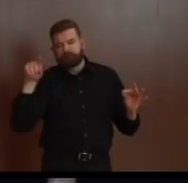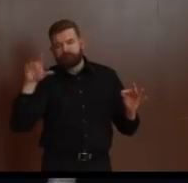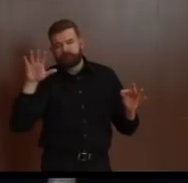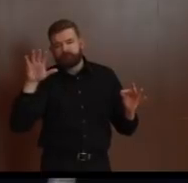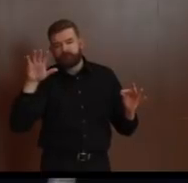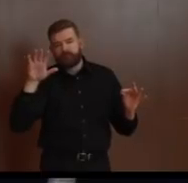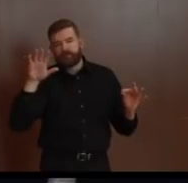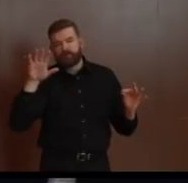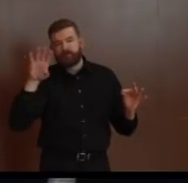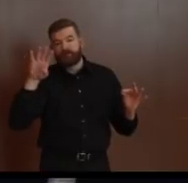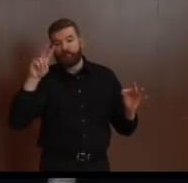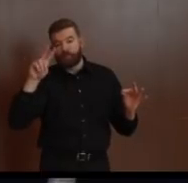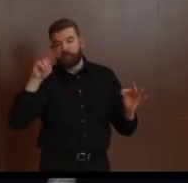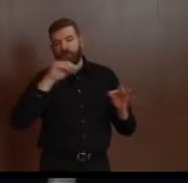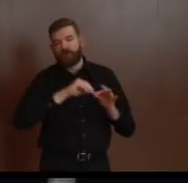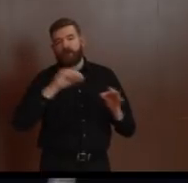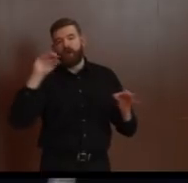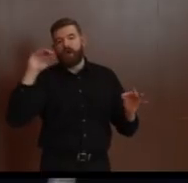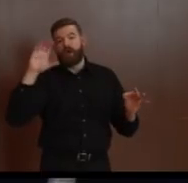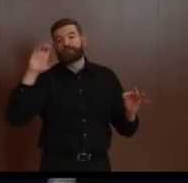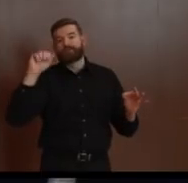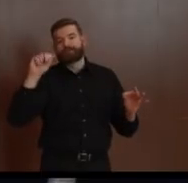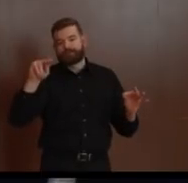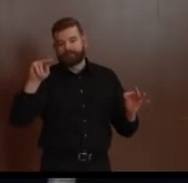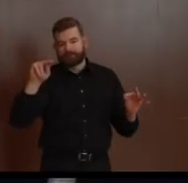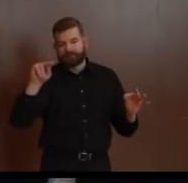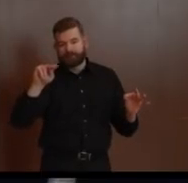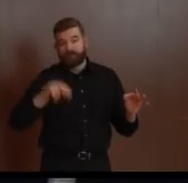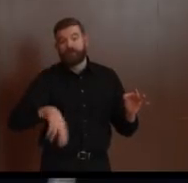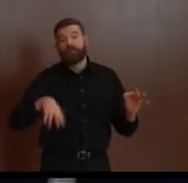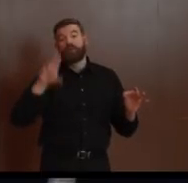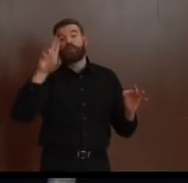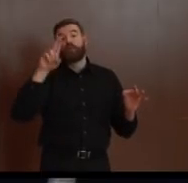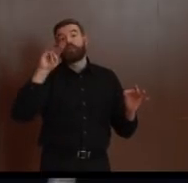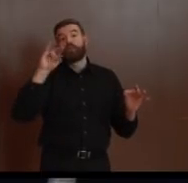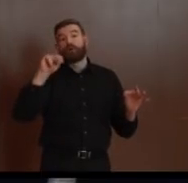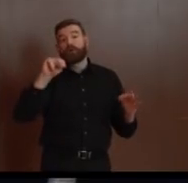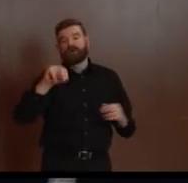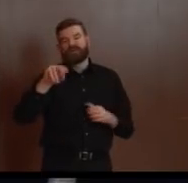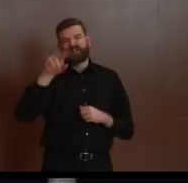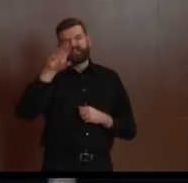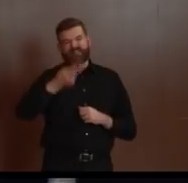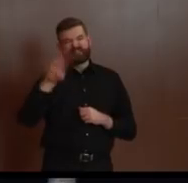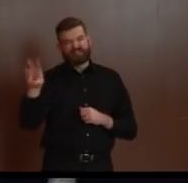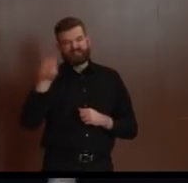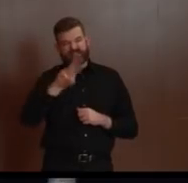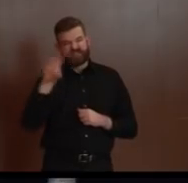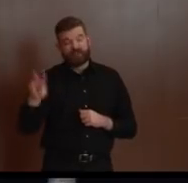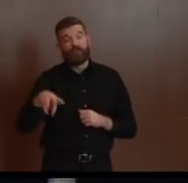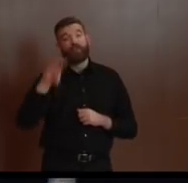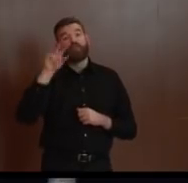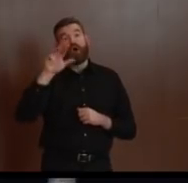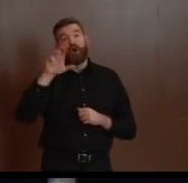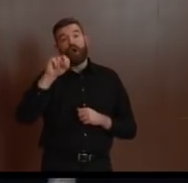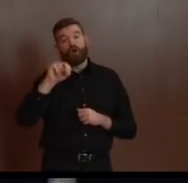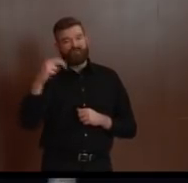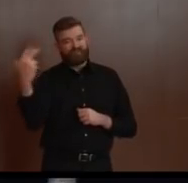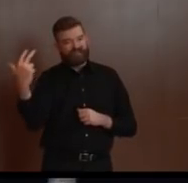3 in Sussex, 66 in Union, 3 in Warren, and we are still investigating